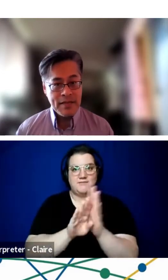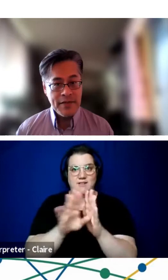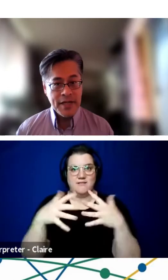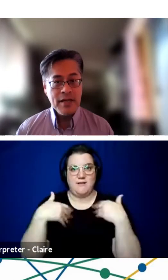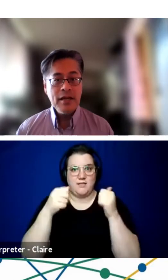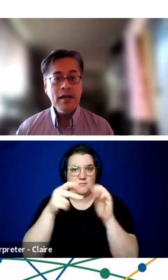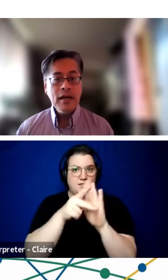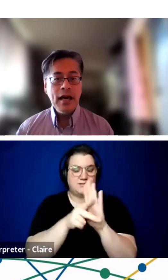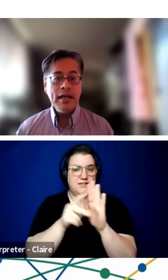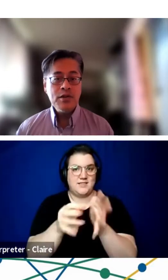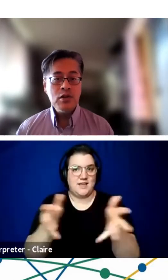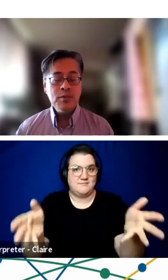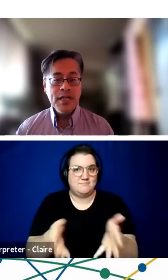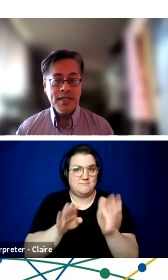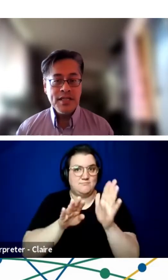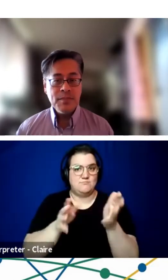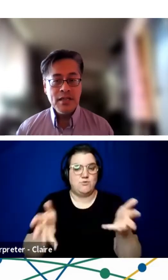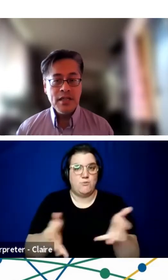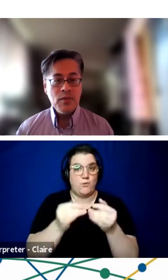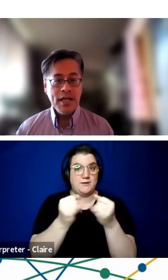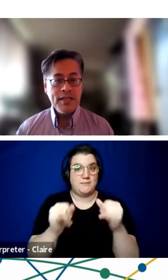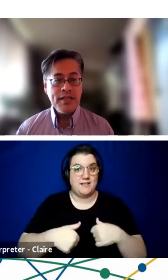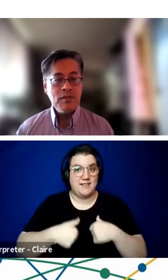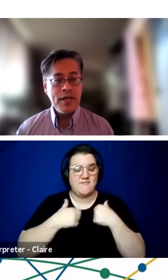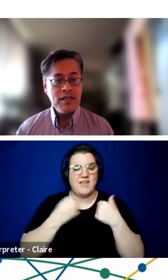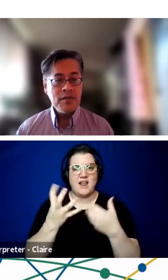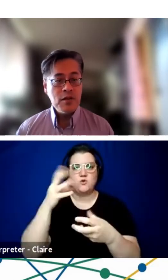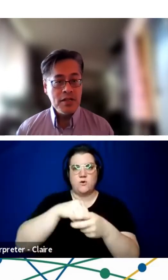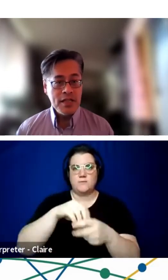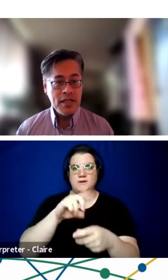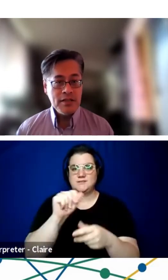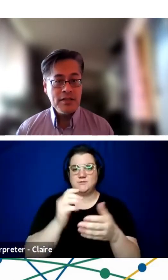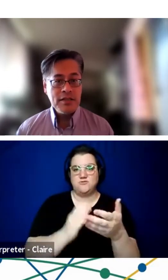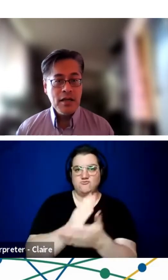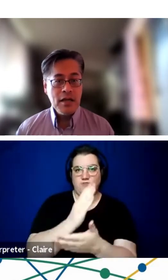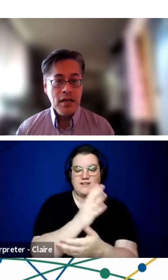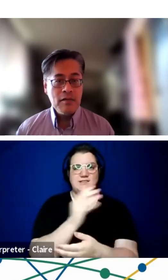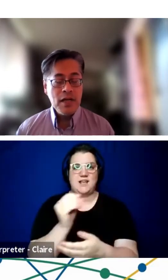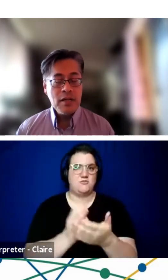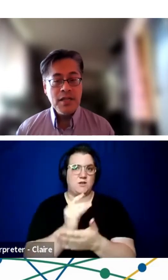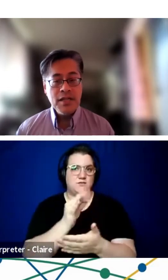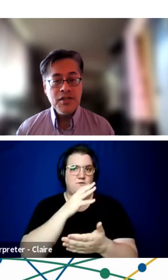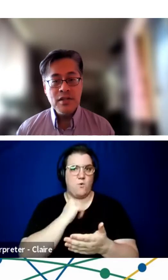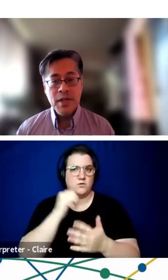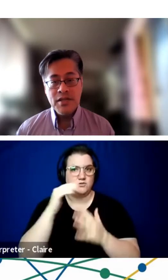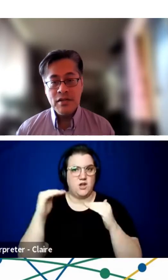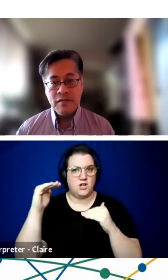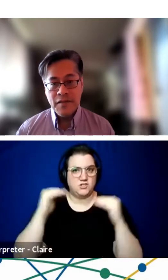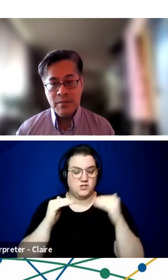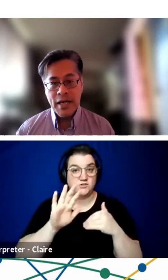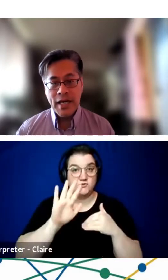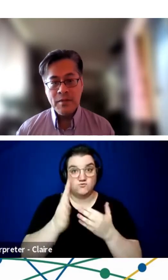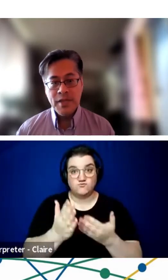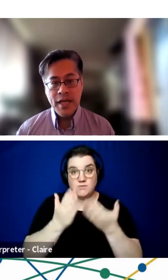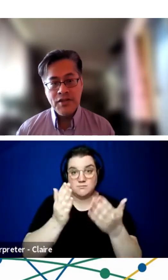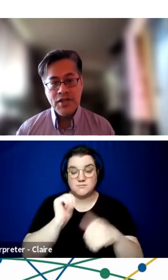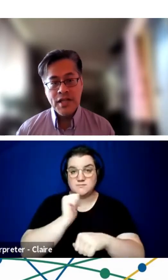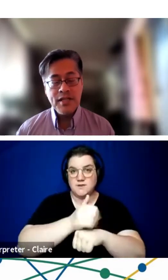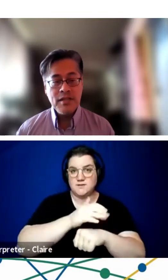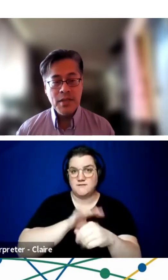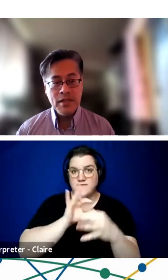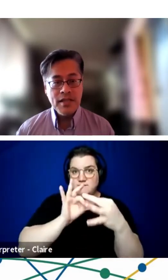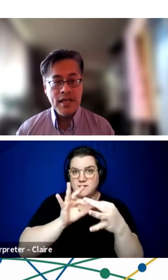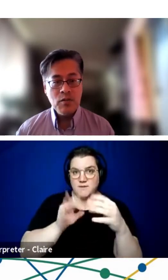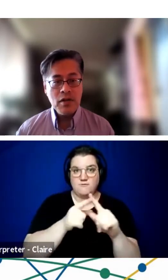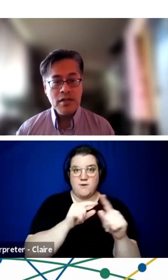independent living and incorporate disability rights and the rights of older adults. Her recommendations are based on feedback from the